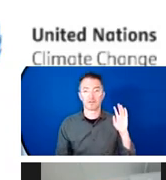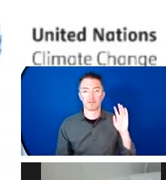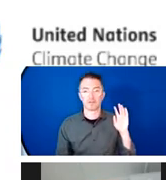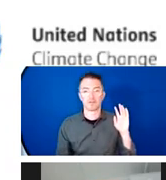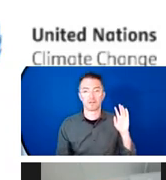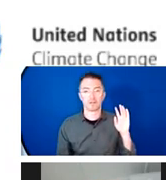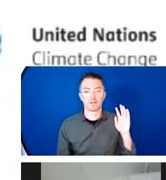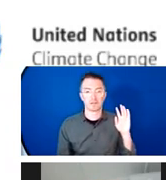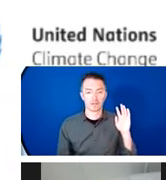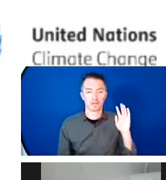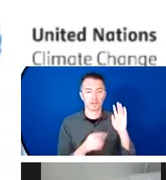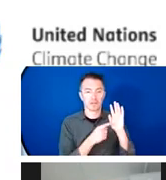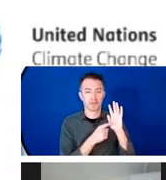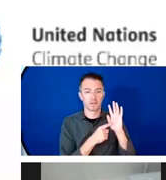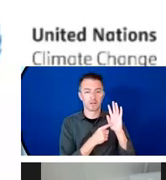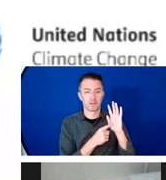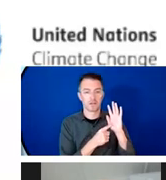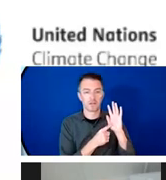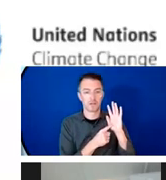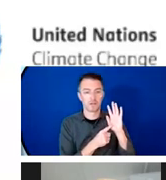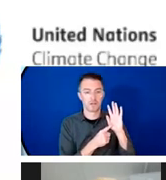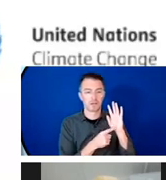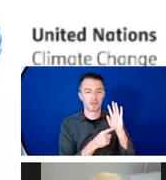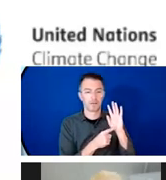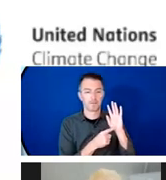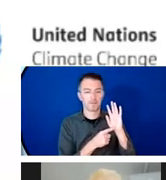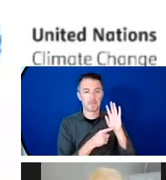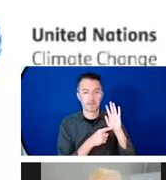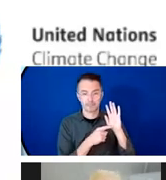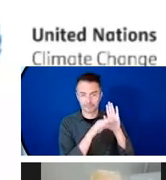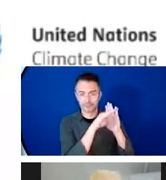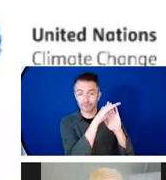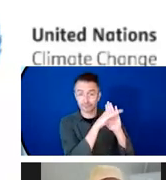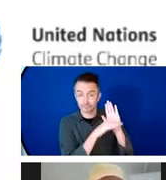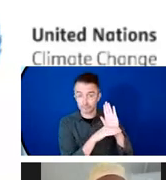most vulnerable populations. Comoros is also working on